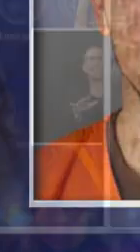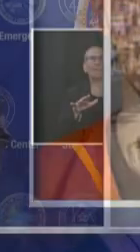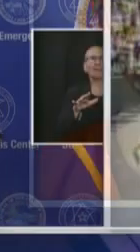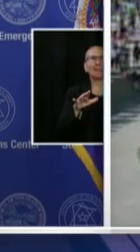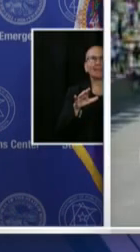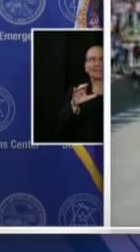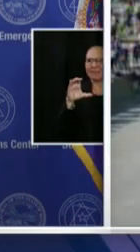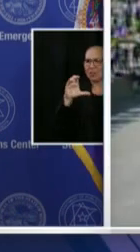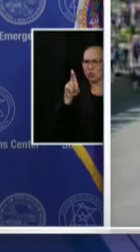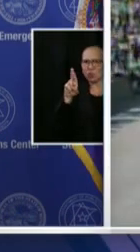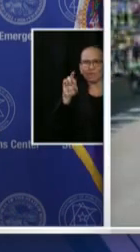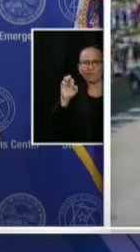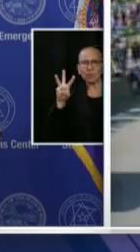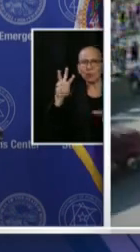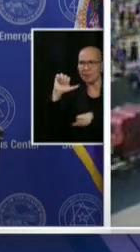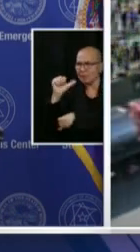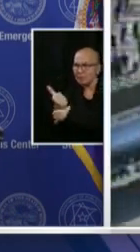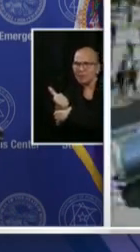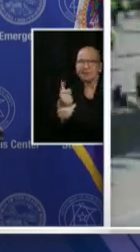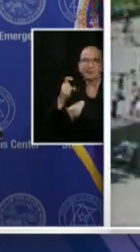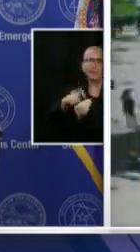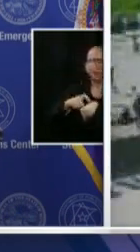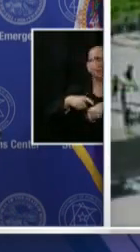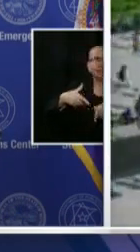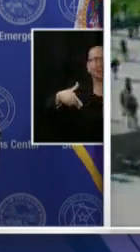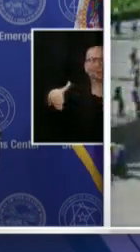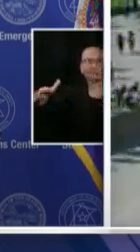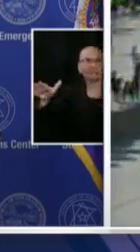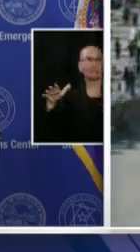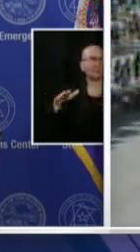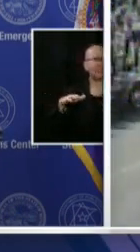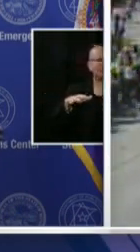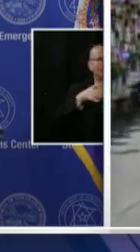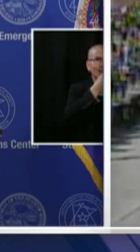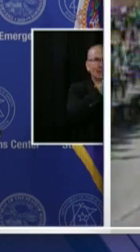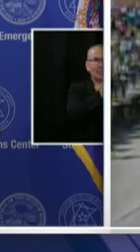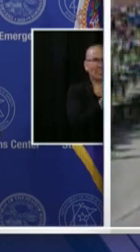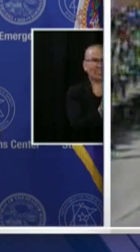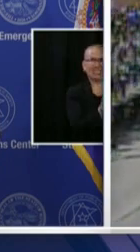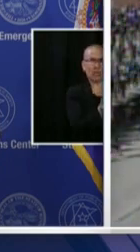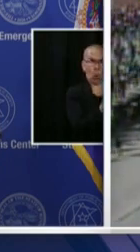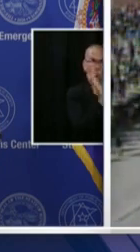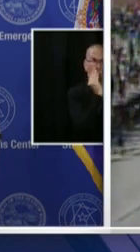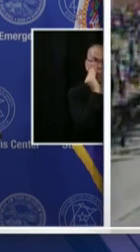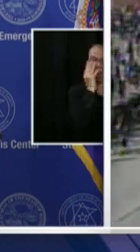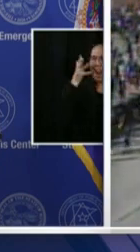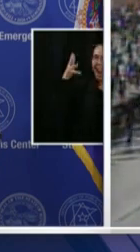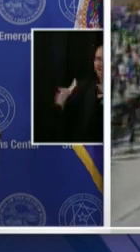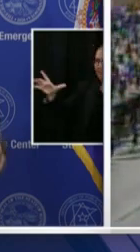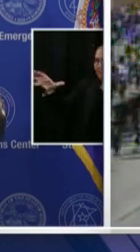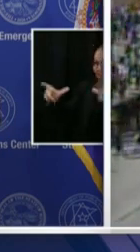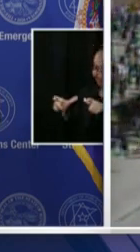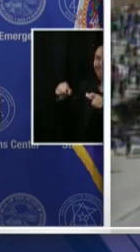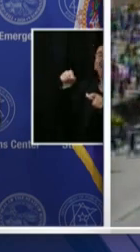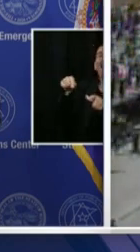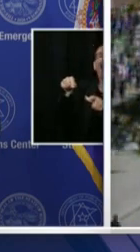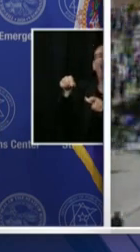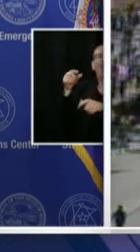prevention, our riot prevention model. The rapid response team